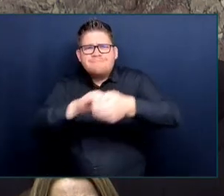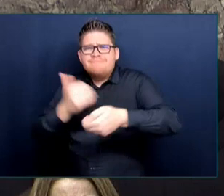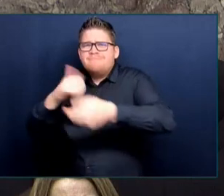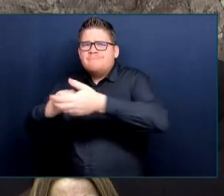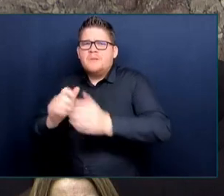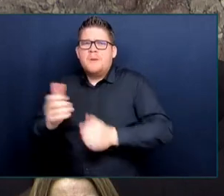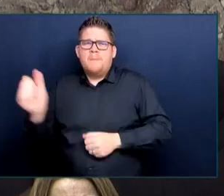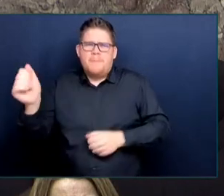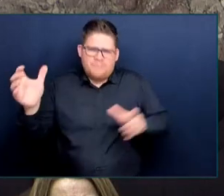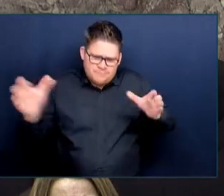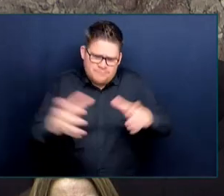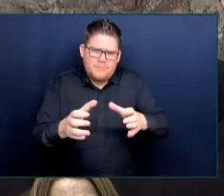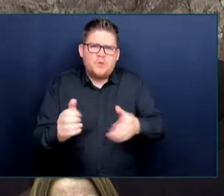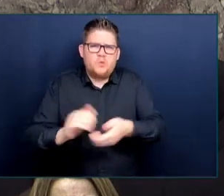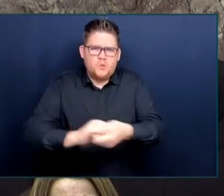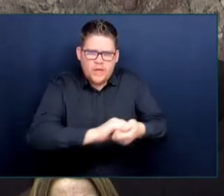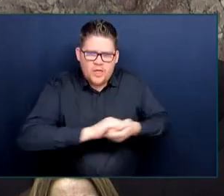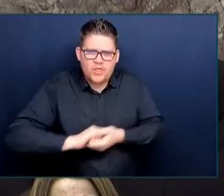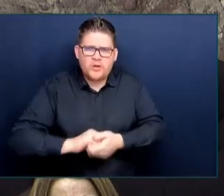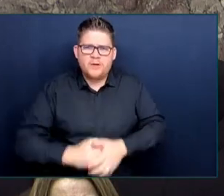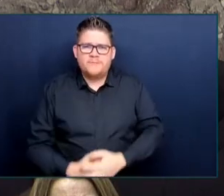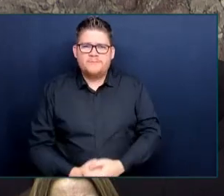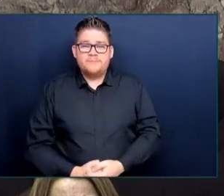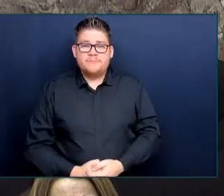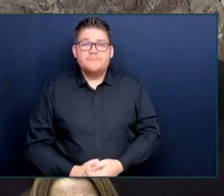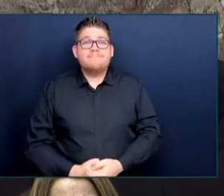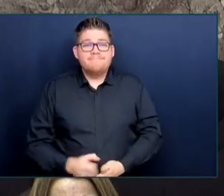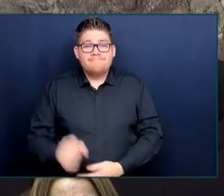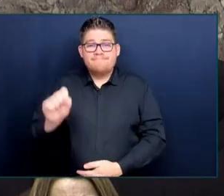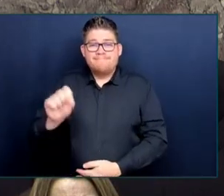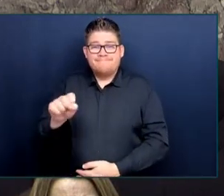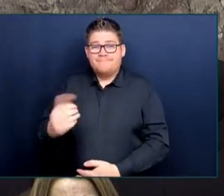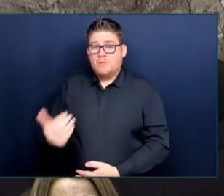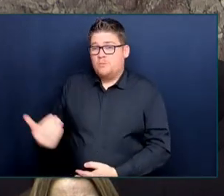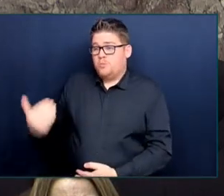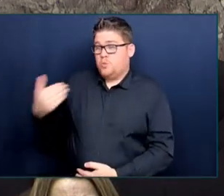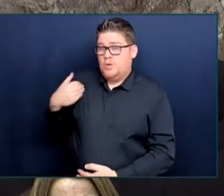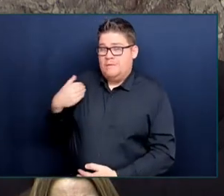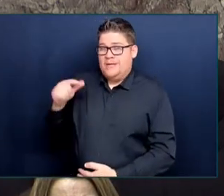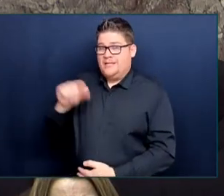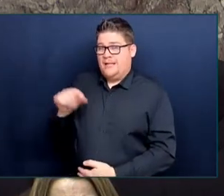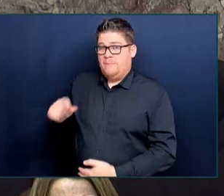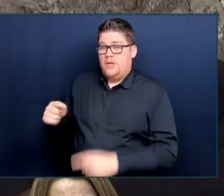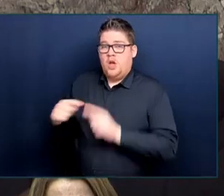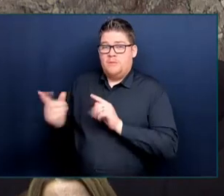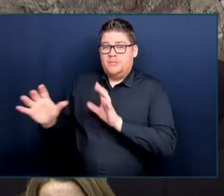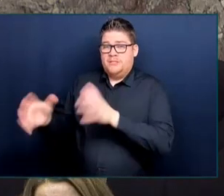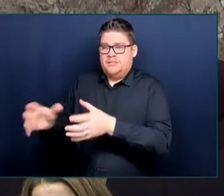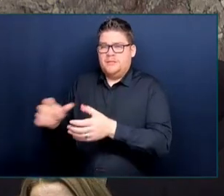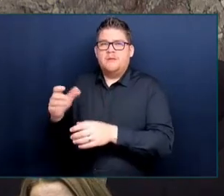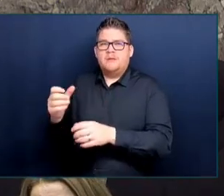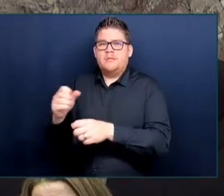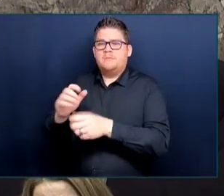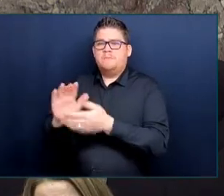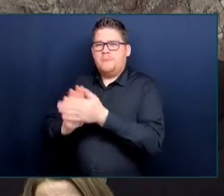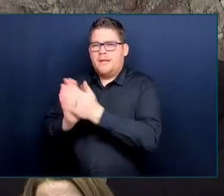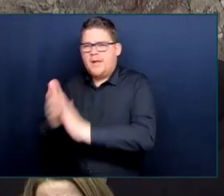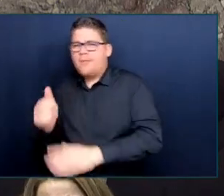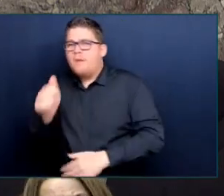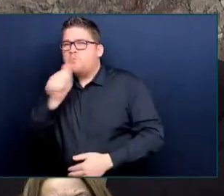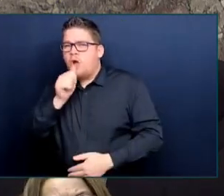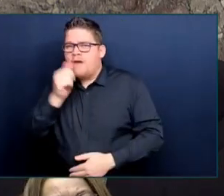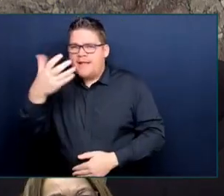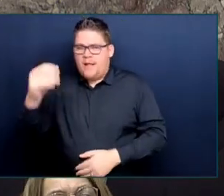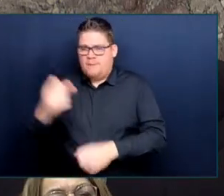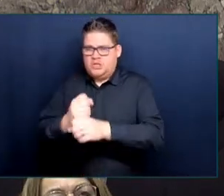Yes, the previous government privatized security. Yes, the previous government laid off health care workers, and we are giving them back